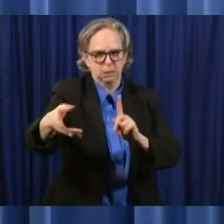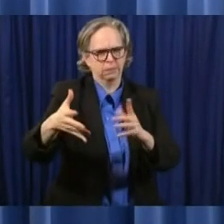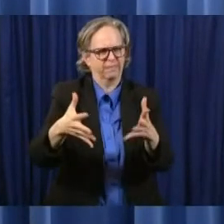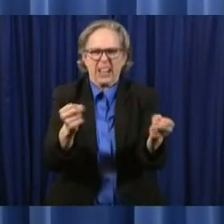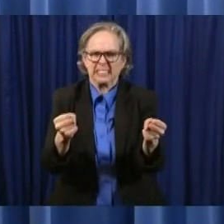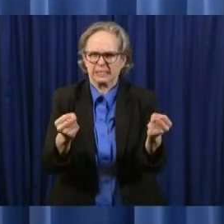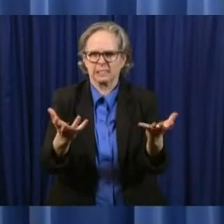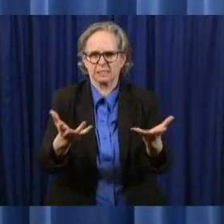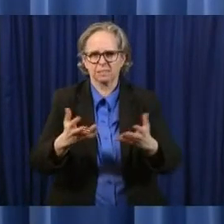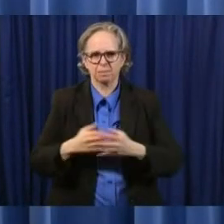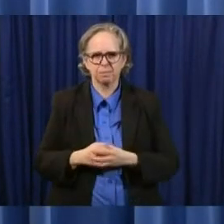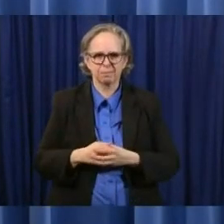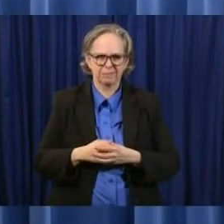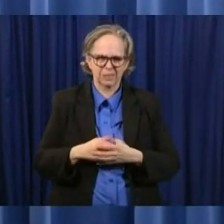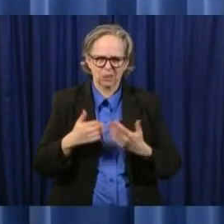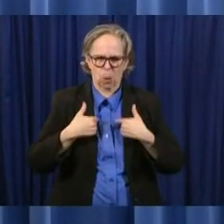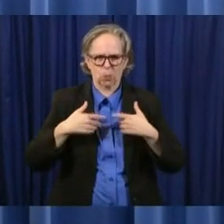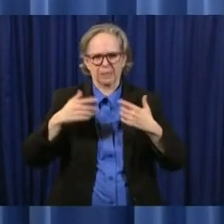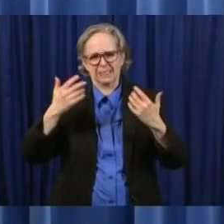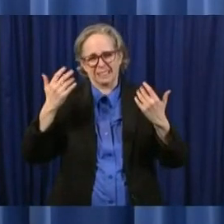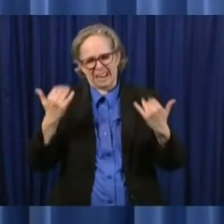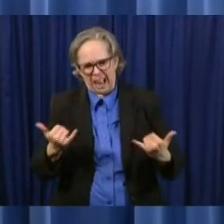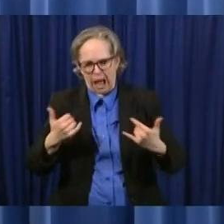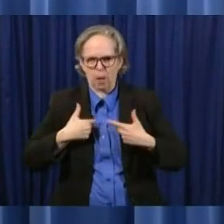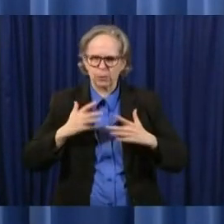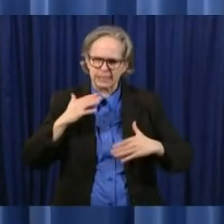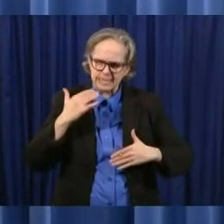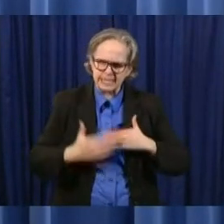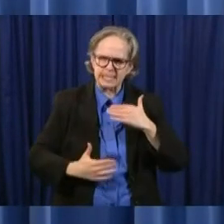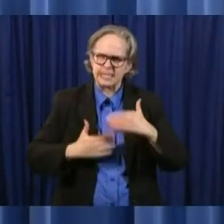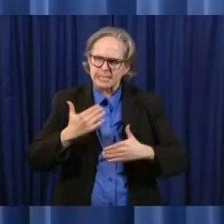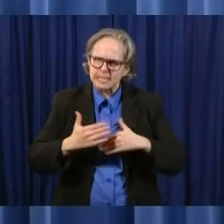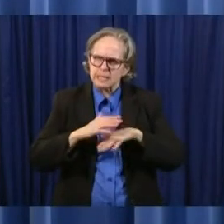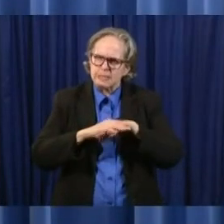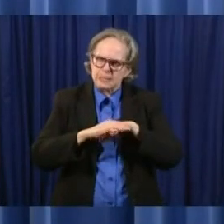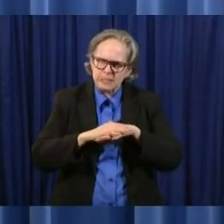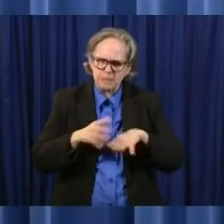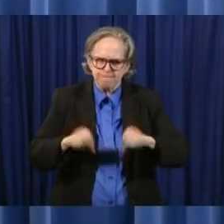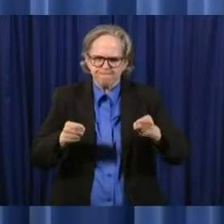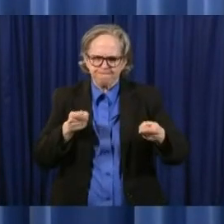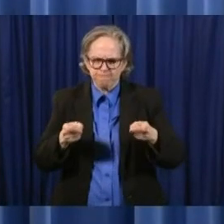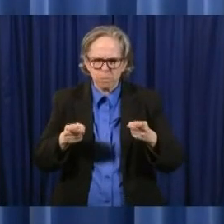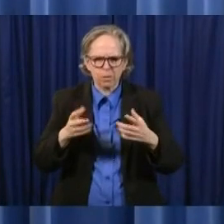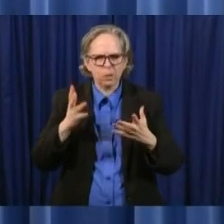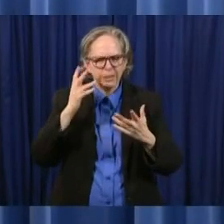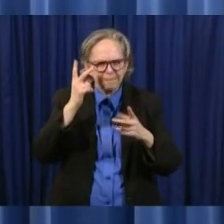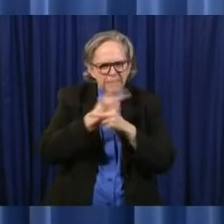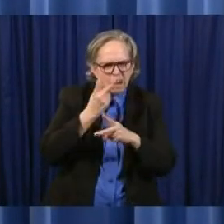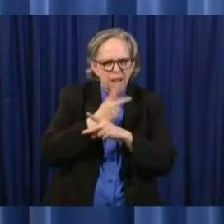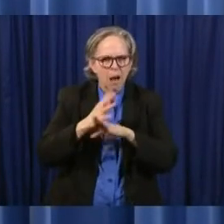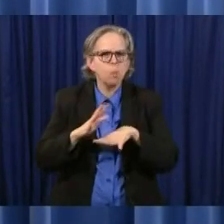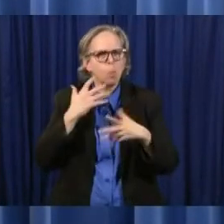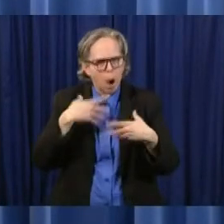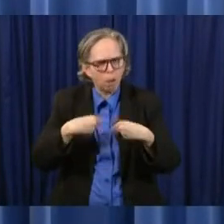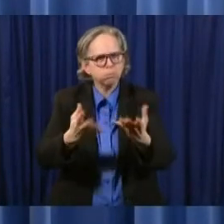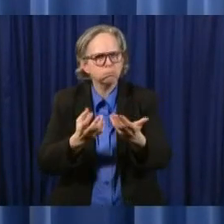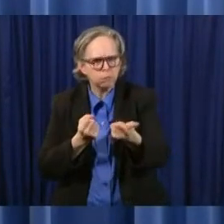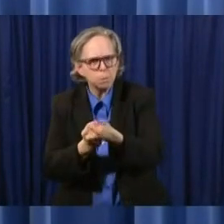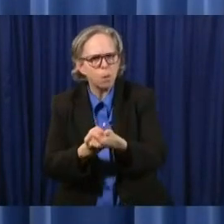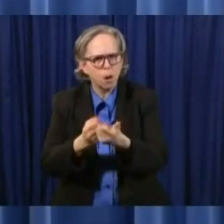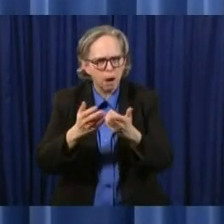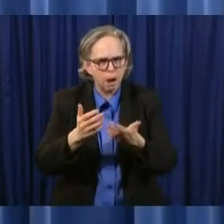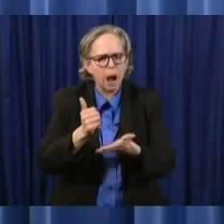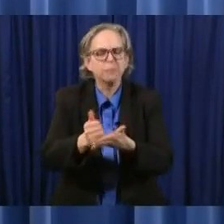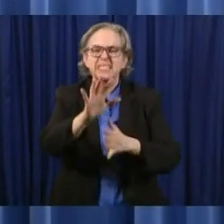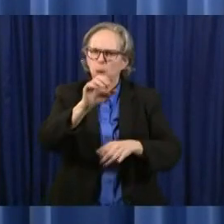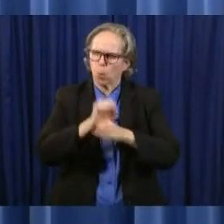have to provide help to people so it it is a work in progress a lot is going on in the month will be going on and as